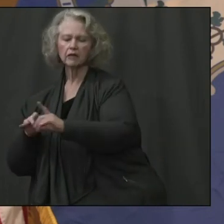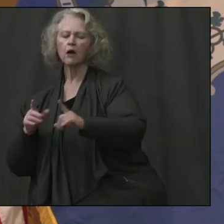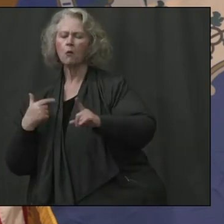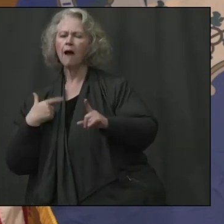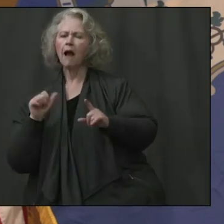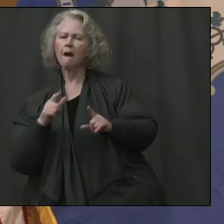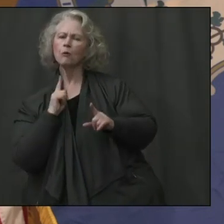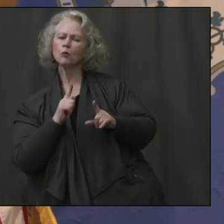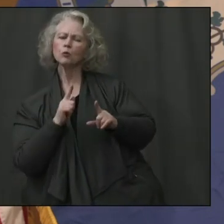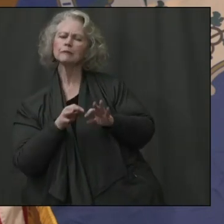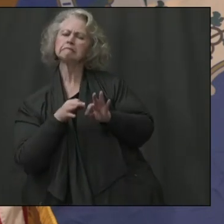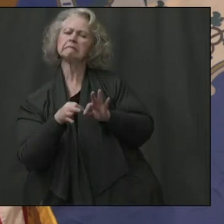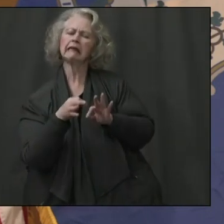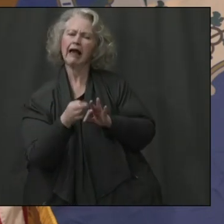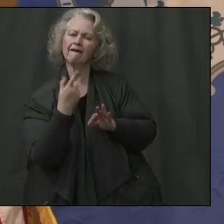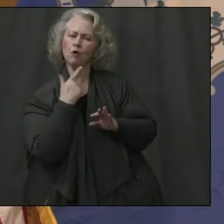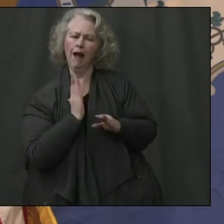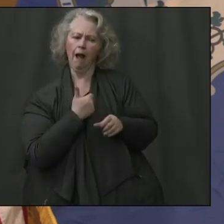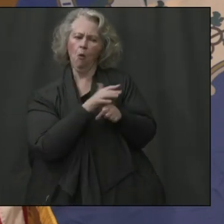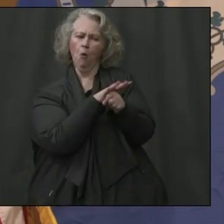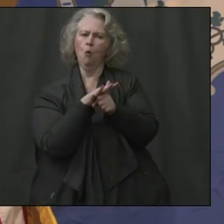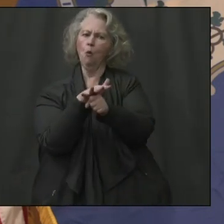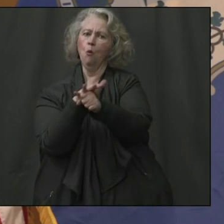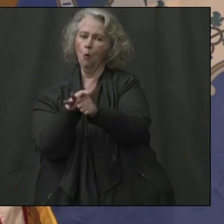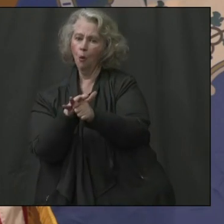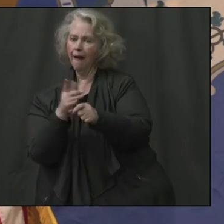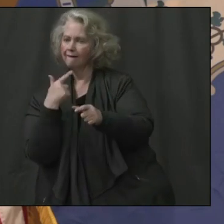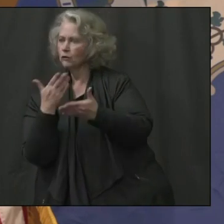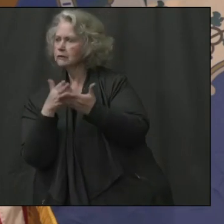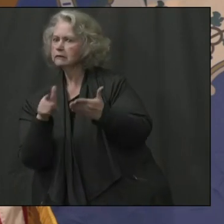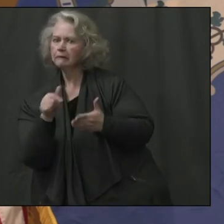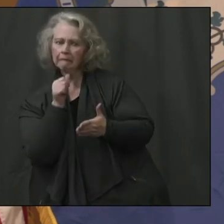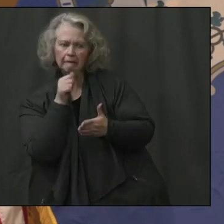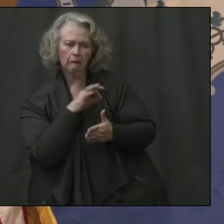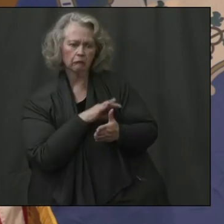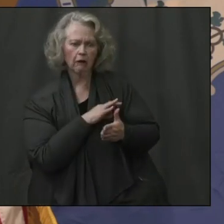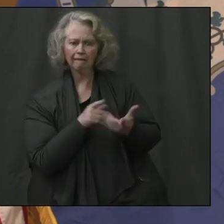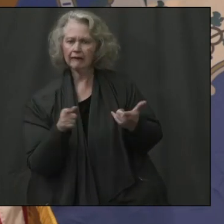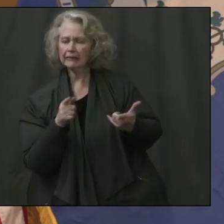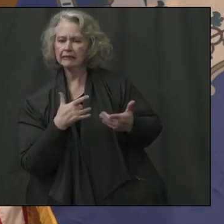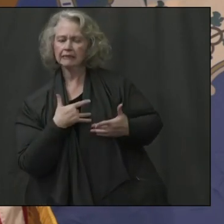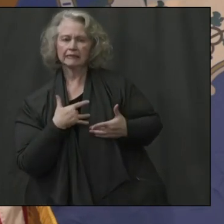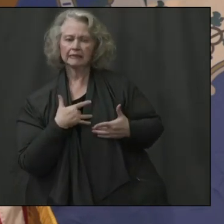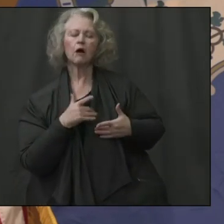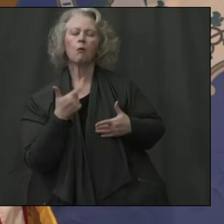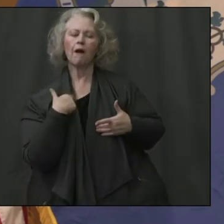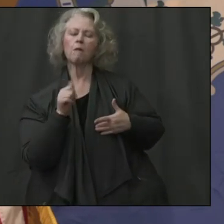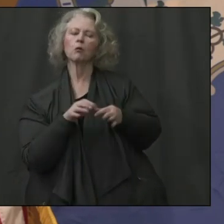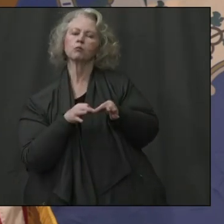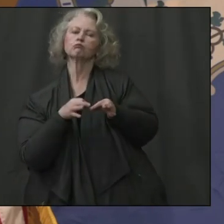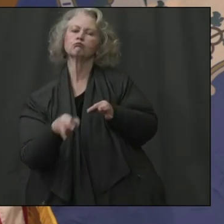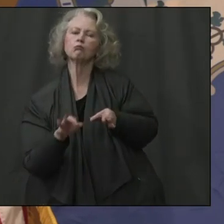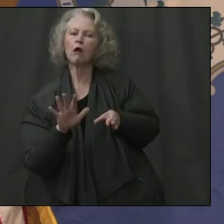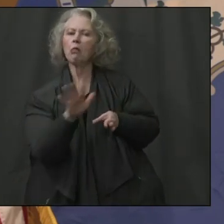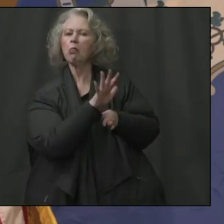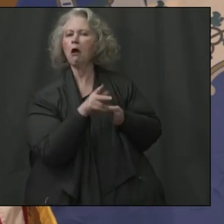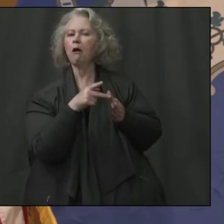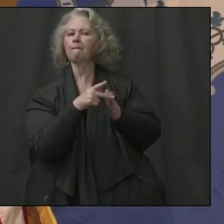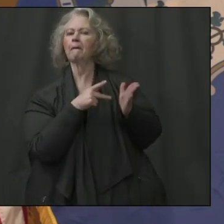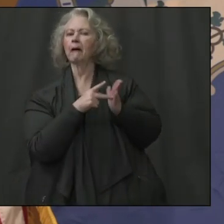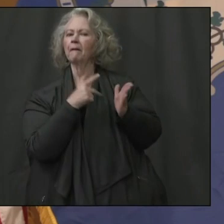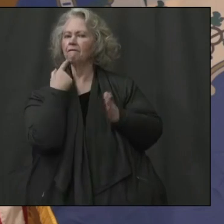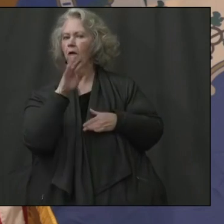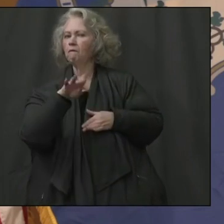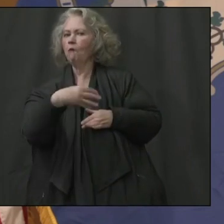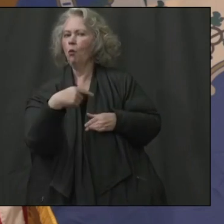and also to nonprofits that were experiencing cash flow. We're expediting their fourth quarter payments. Um, and we're doing